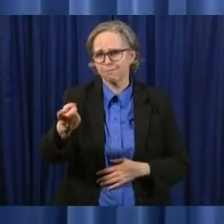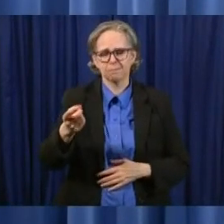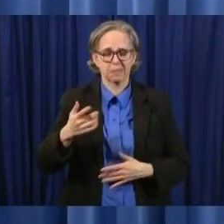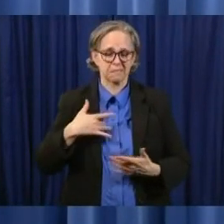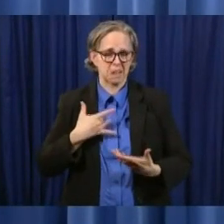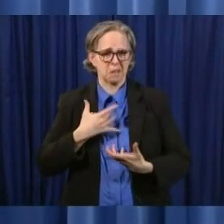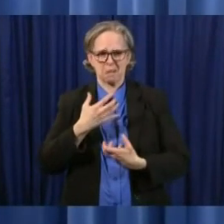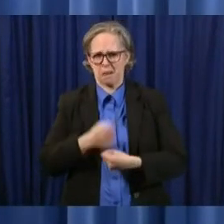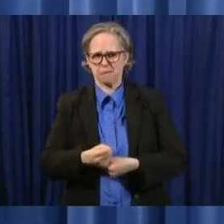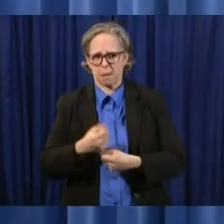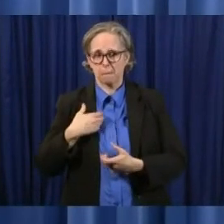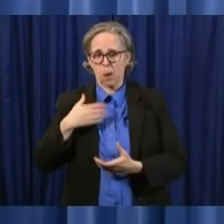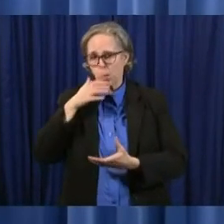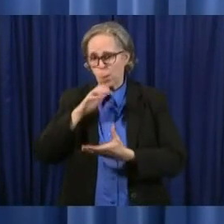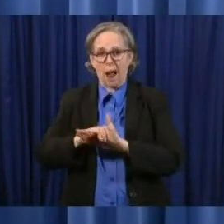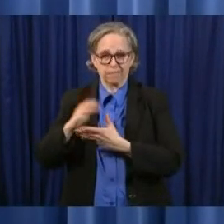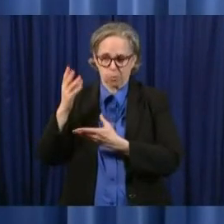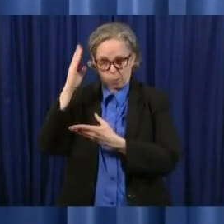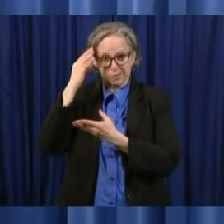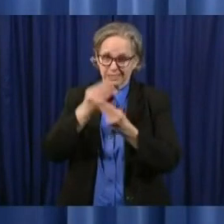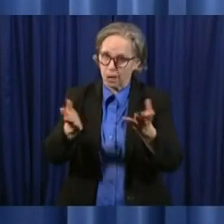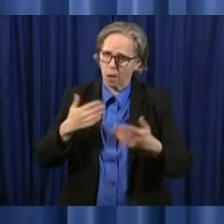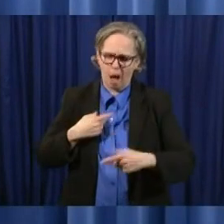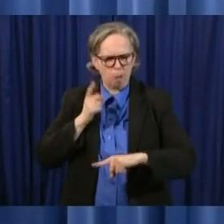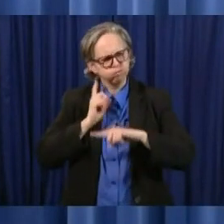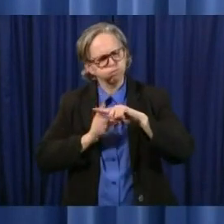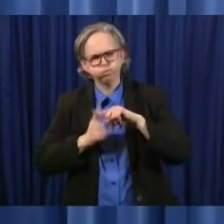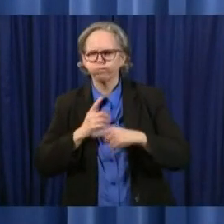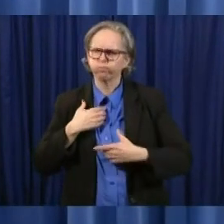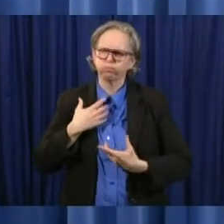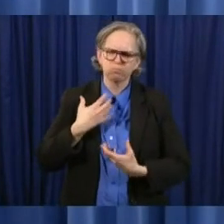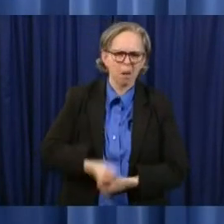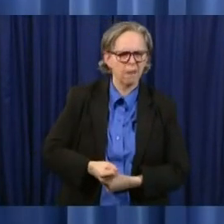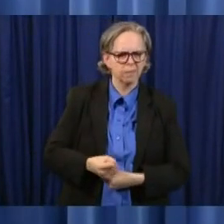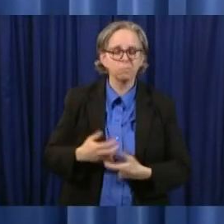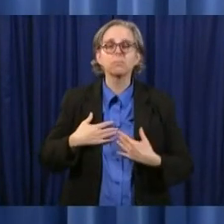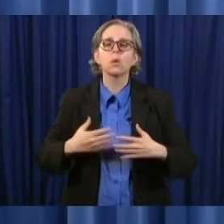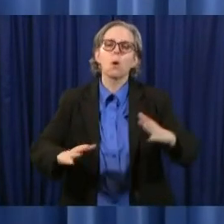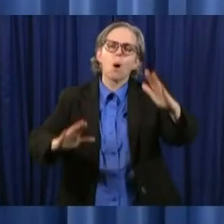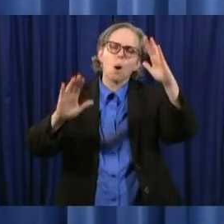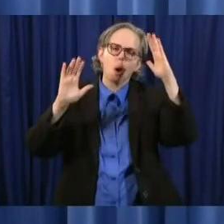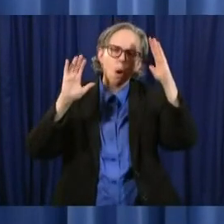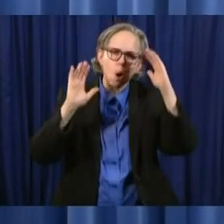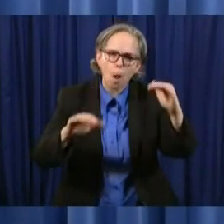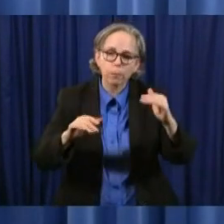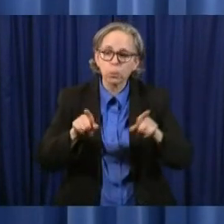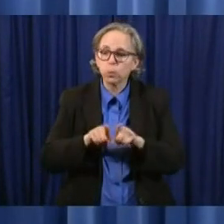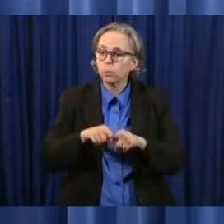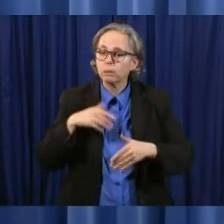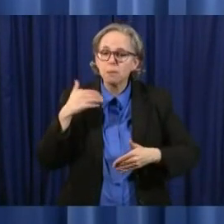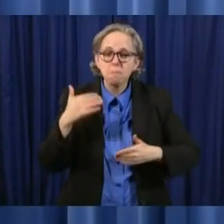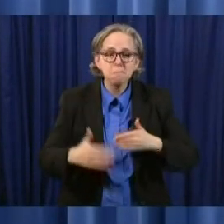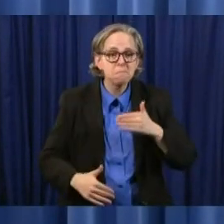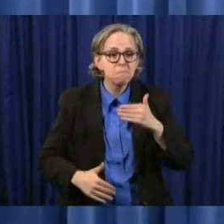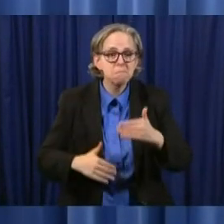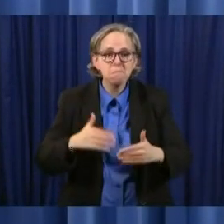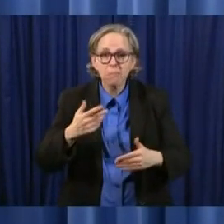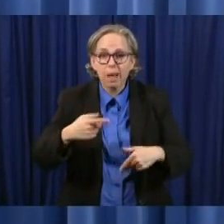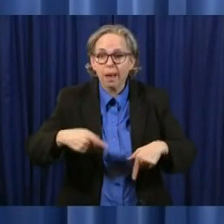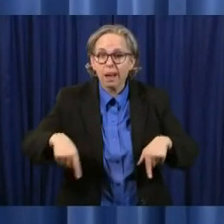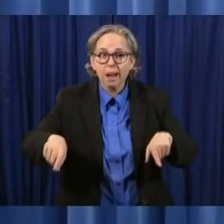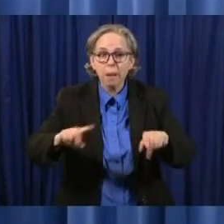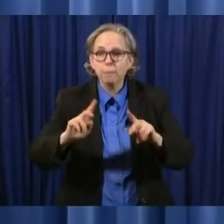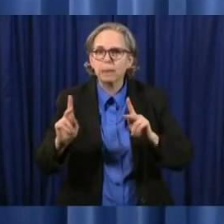you and i'm hoping that as we continue to move through this that people will